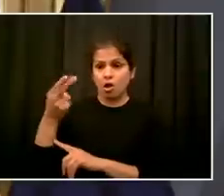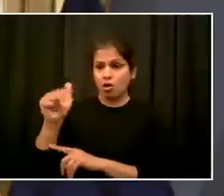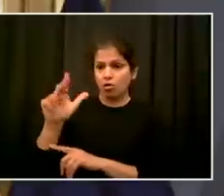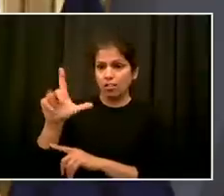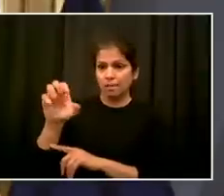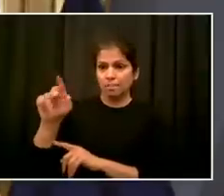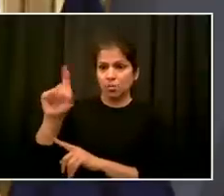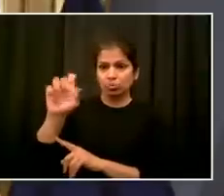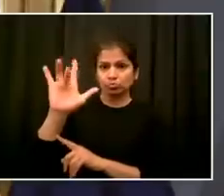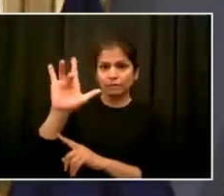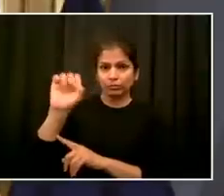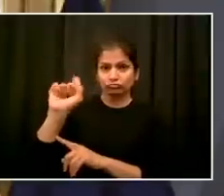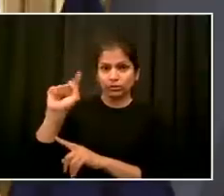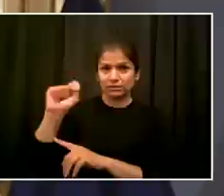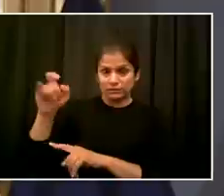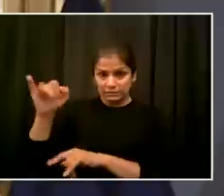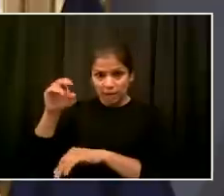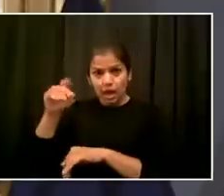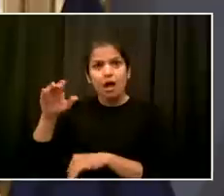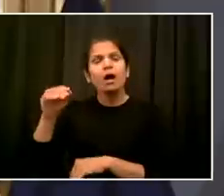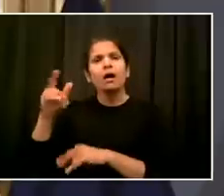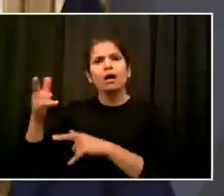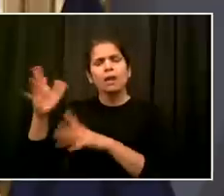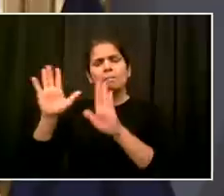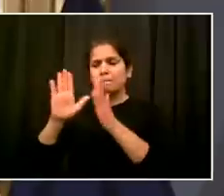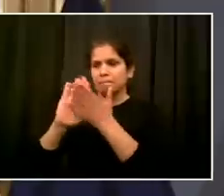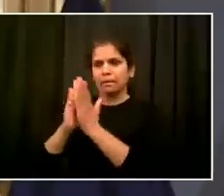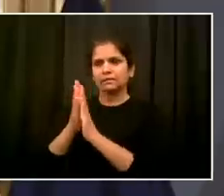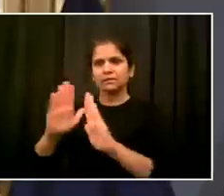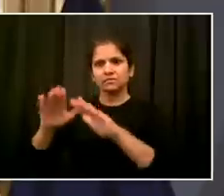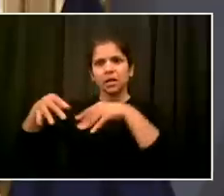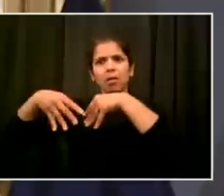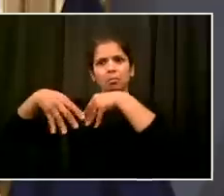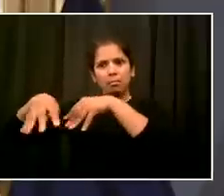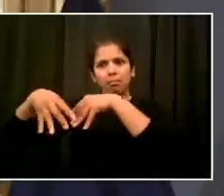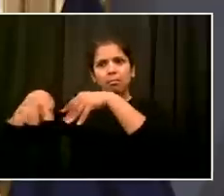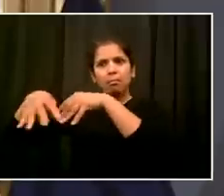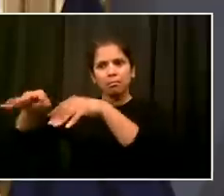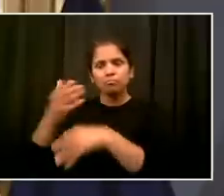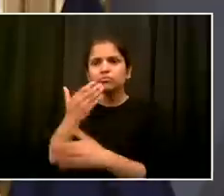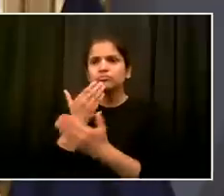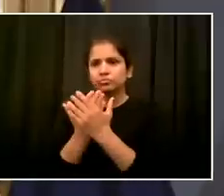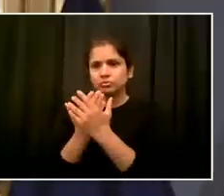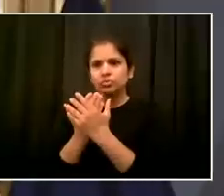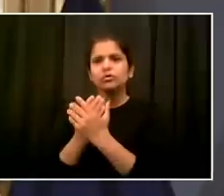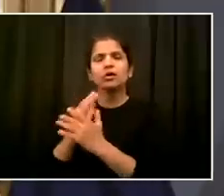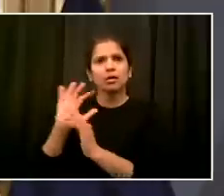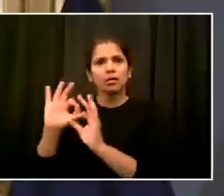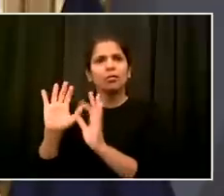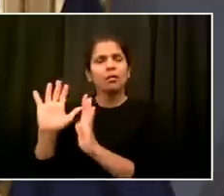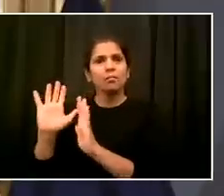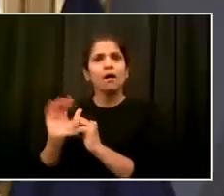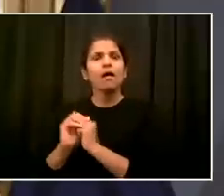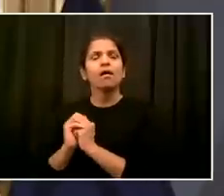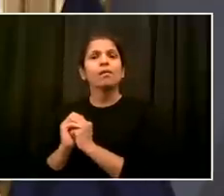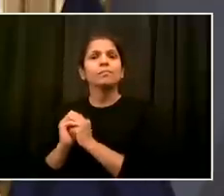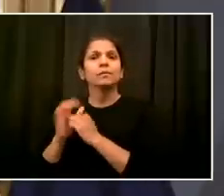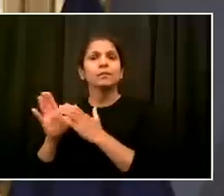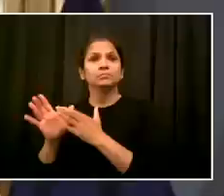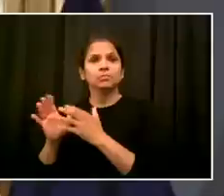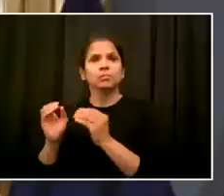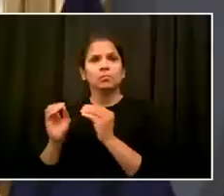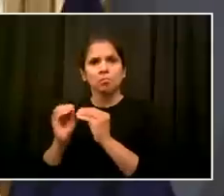demonstration. And quickly began what turned out to be a long night for the men and women of this police department.